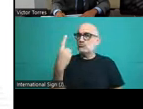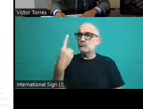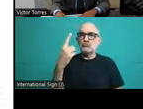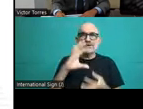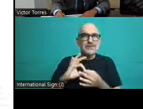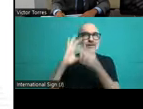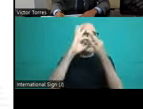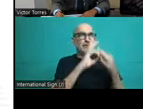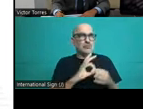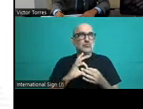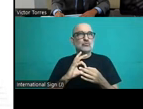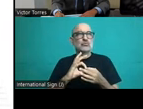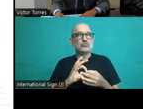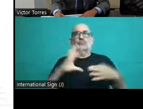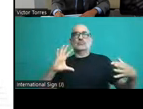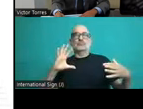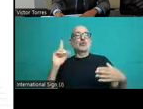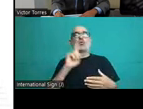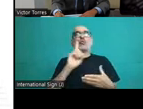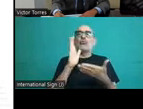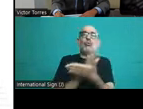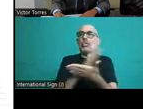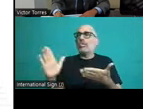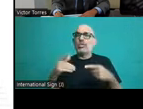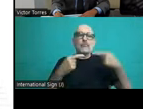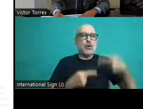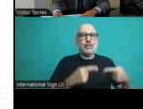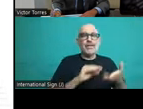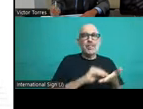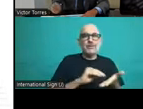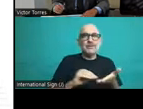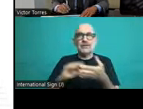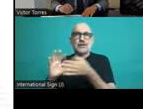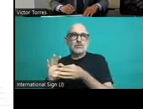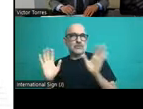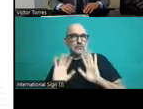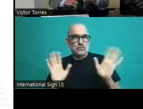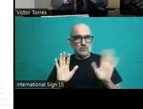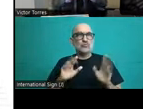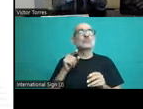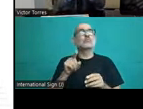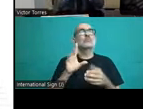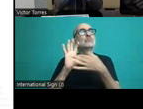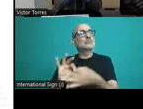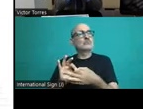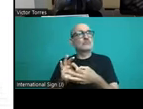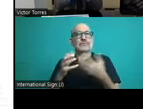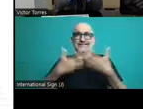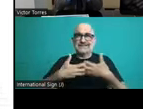not, there is no unity between the